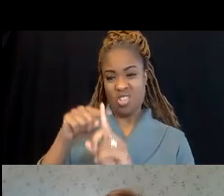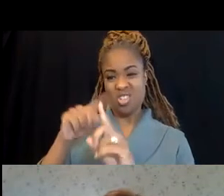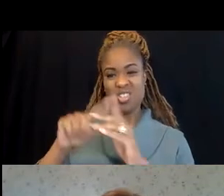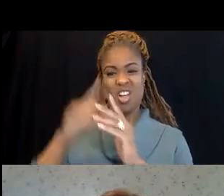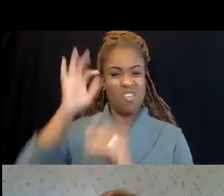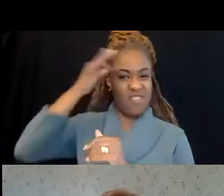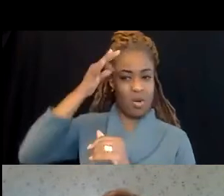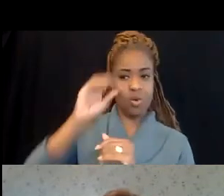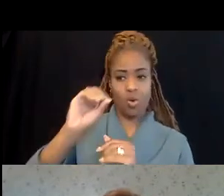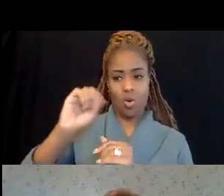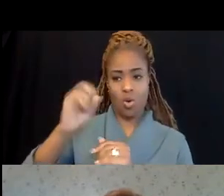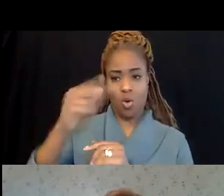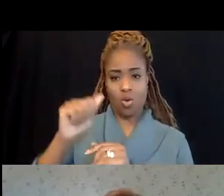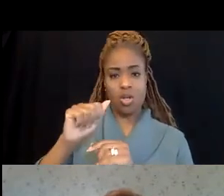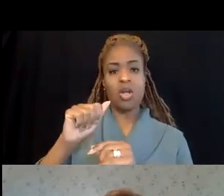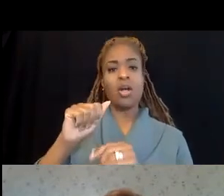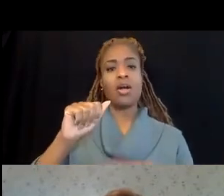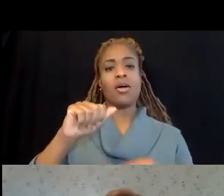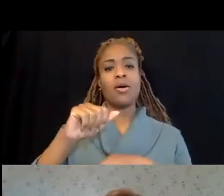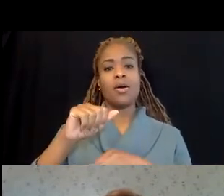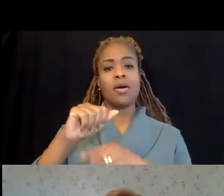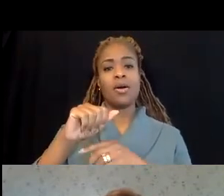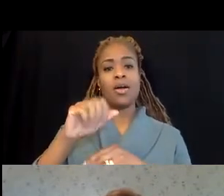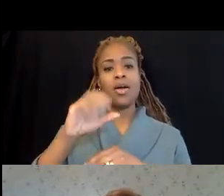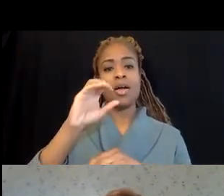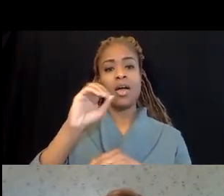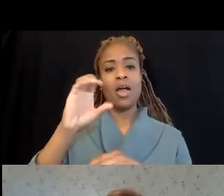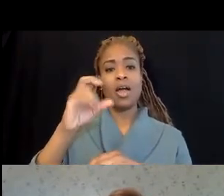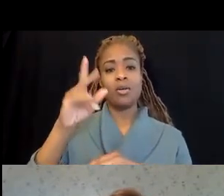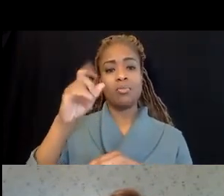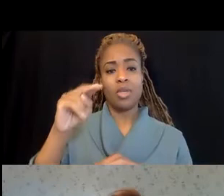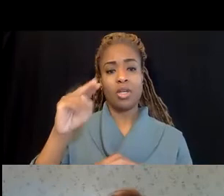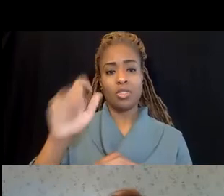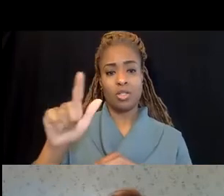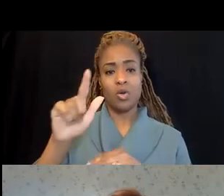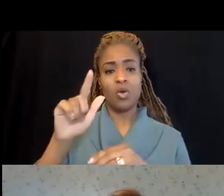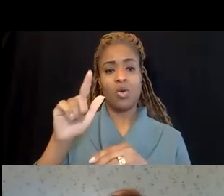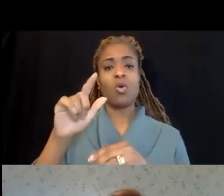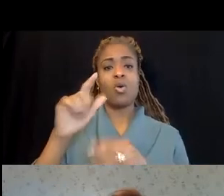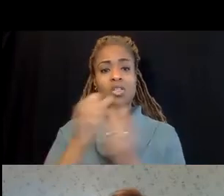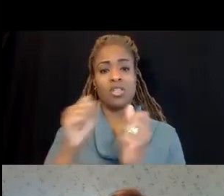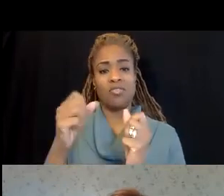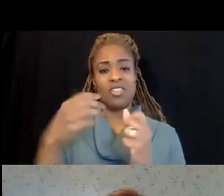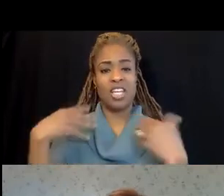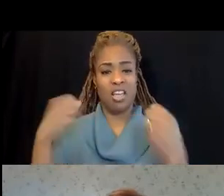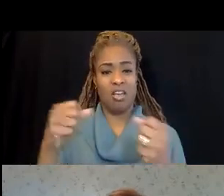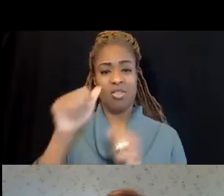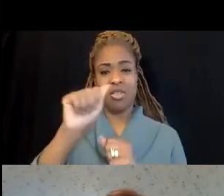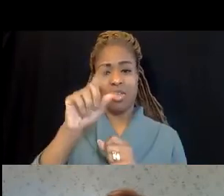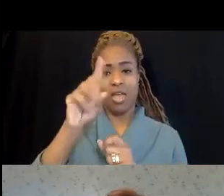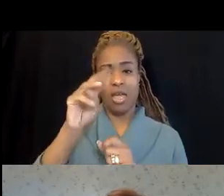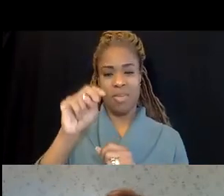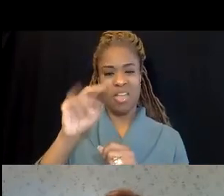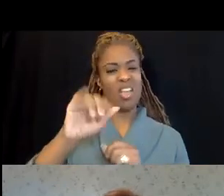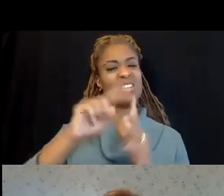OSHA, Occupational Safety and Health Administration, started in the early 1970s. And